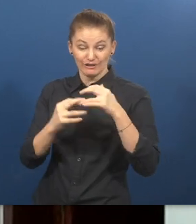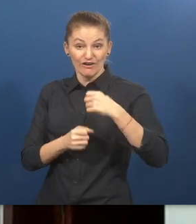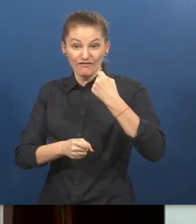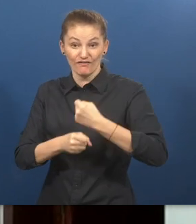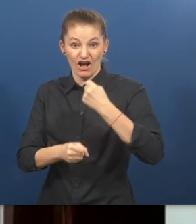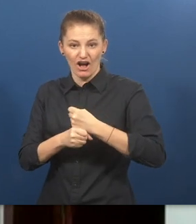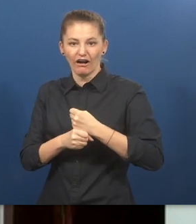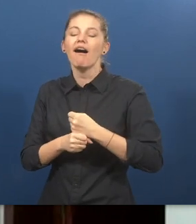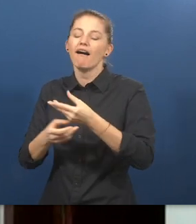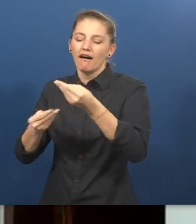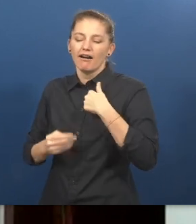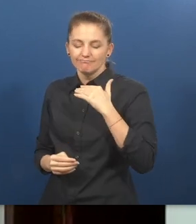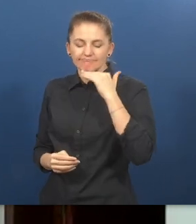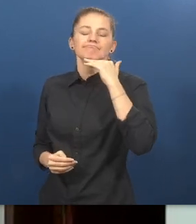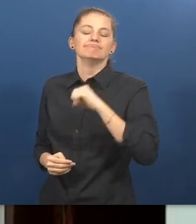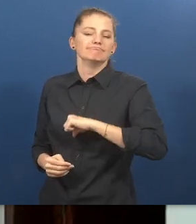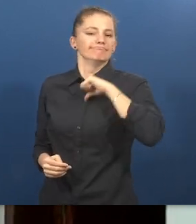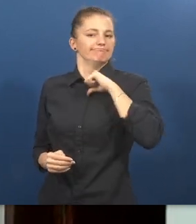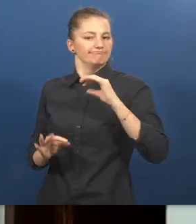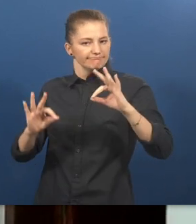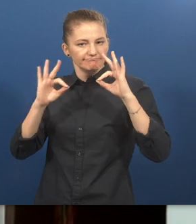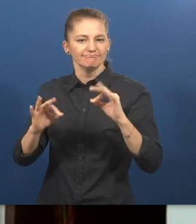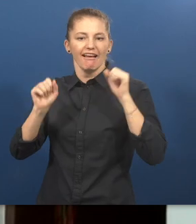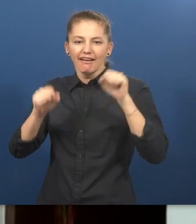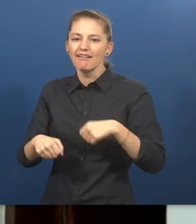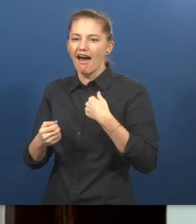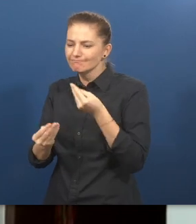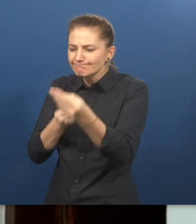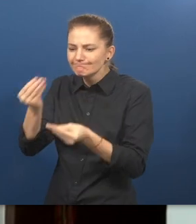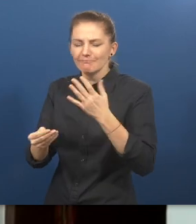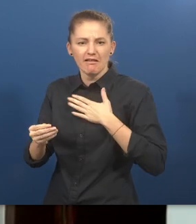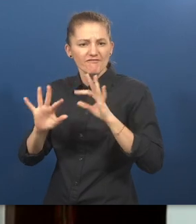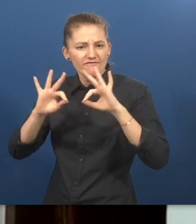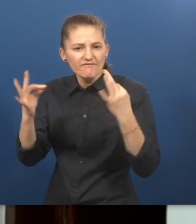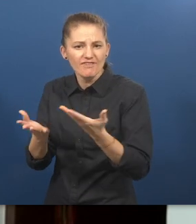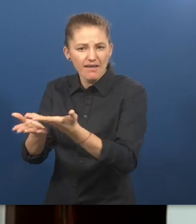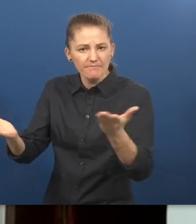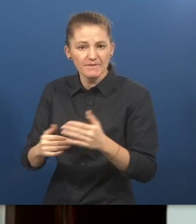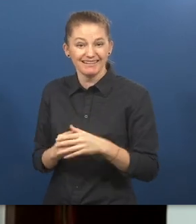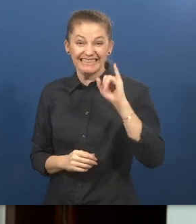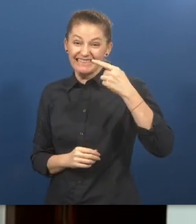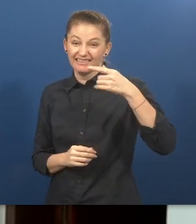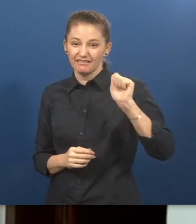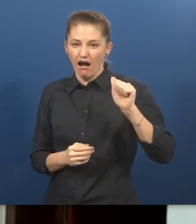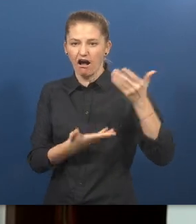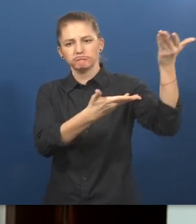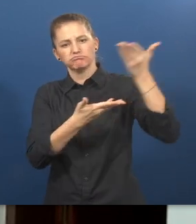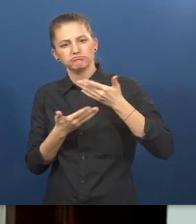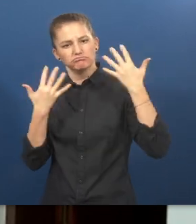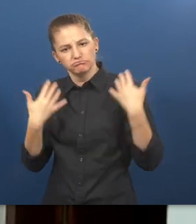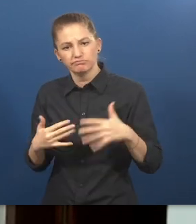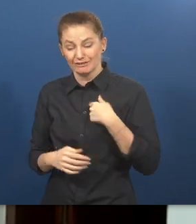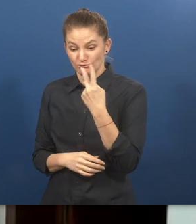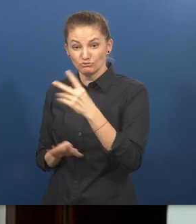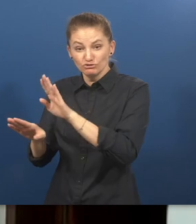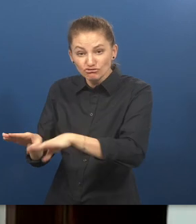of my family. IGA has benefited me a lot. I have two children and I am the only earning member in the family. With IGA,